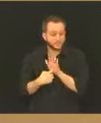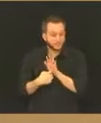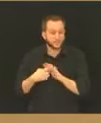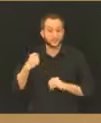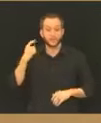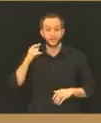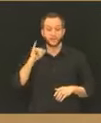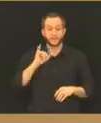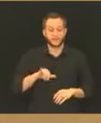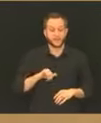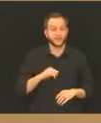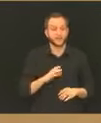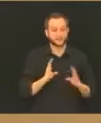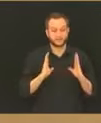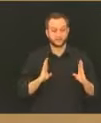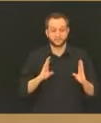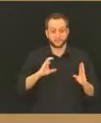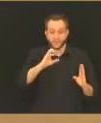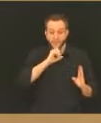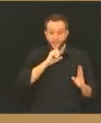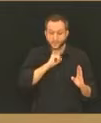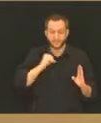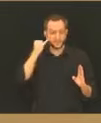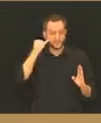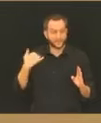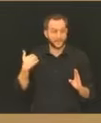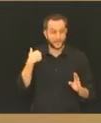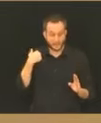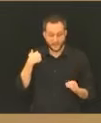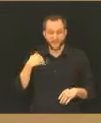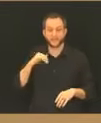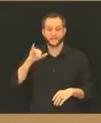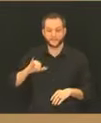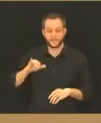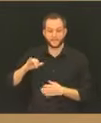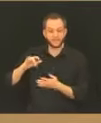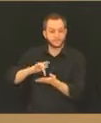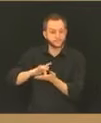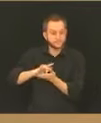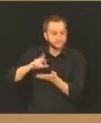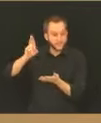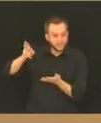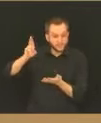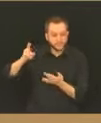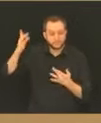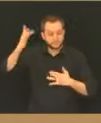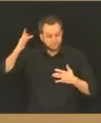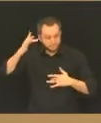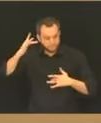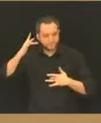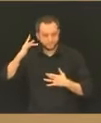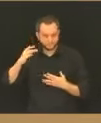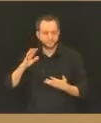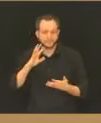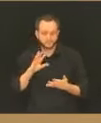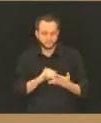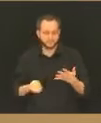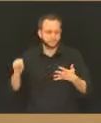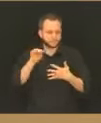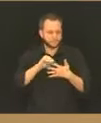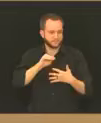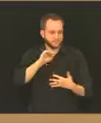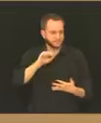16 to 64 with the various preexisting conditions are put into those phases per KDHE and per the state of Kansas.